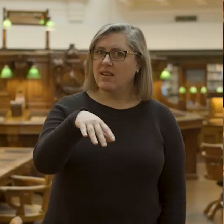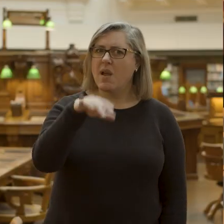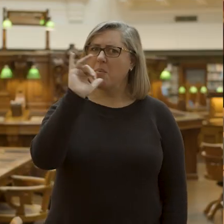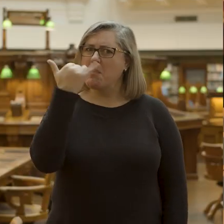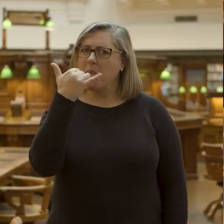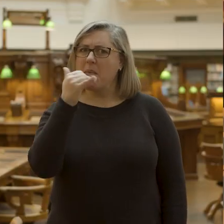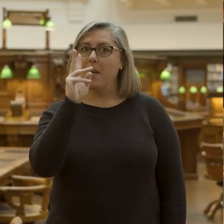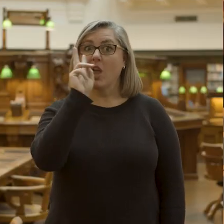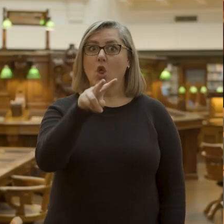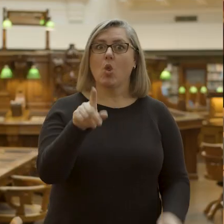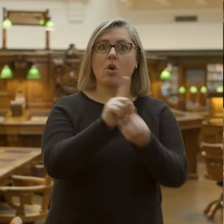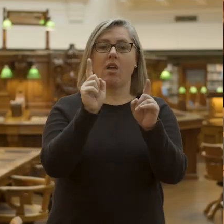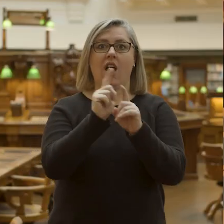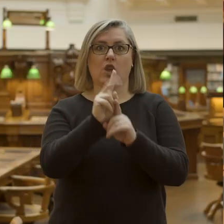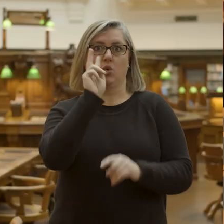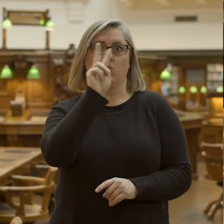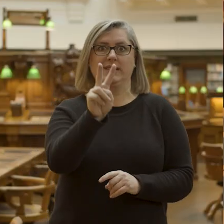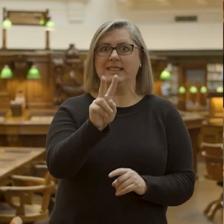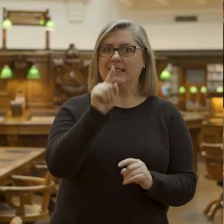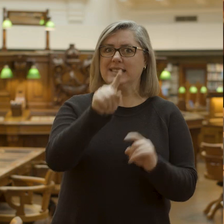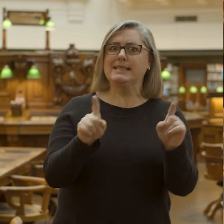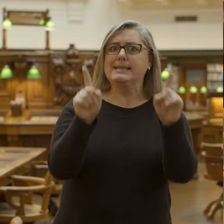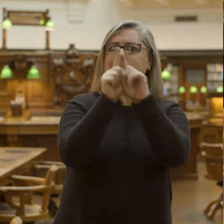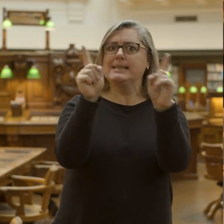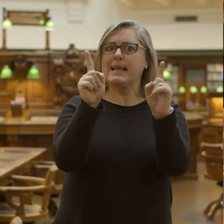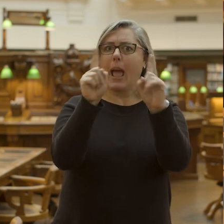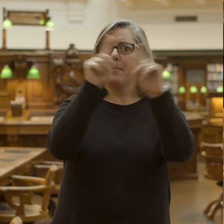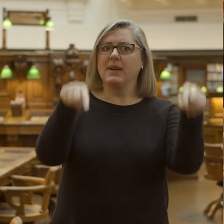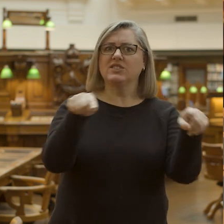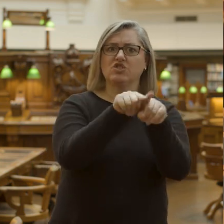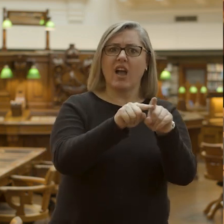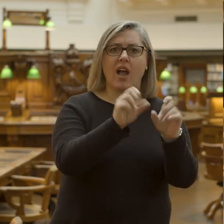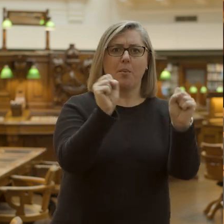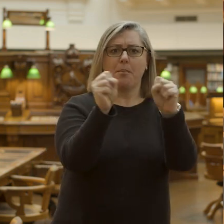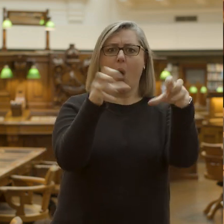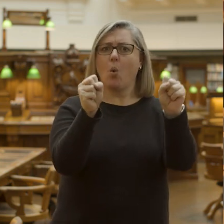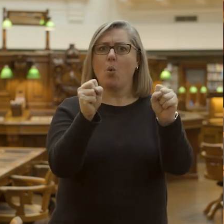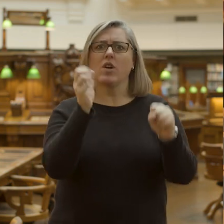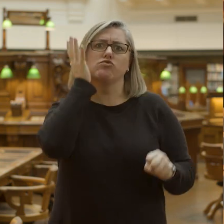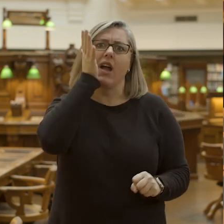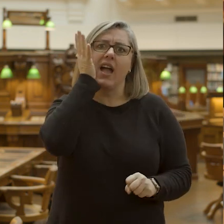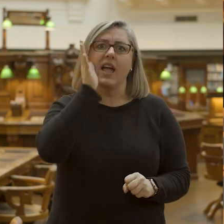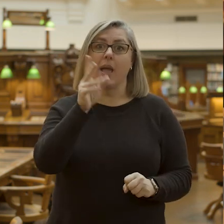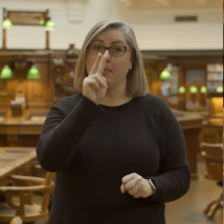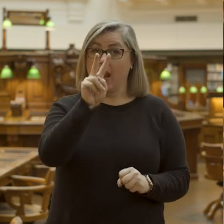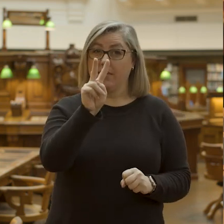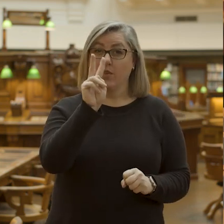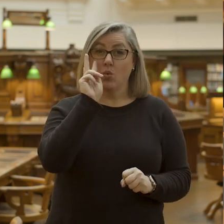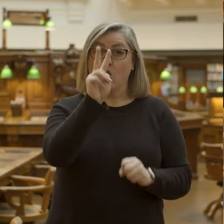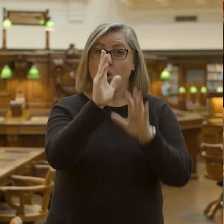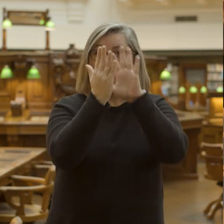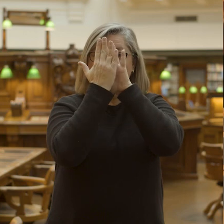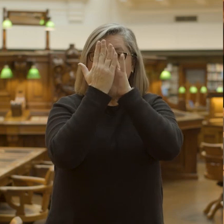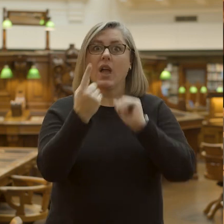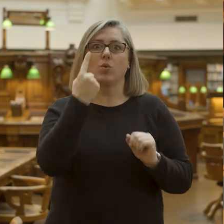Now, it might look like you're just seeing the same picture and a flash of grey. But if you'd look closely, you'd notice that it's